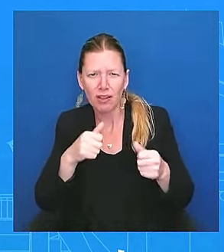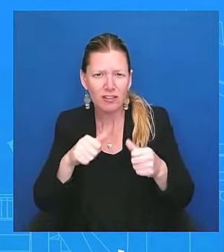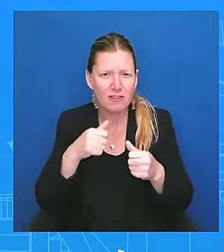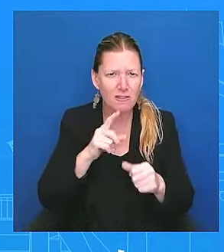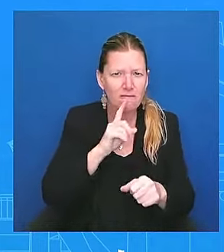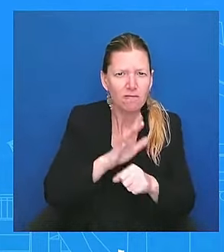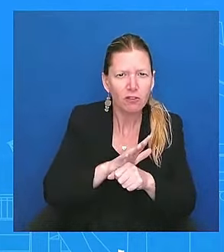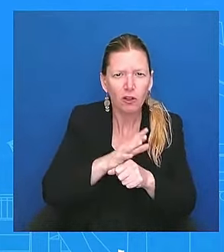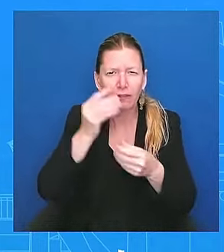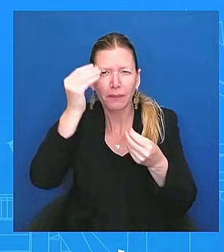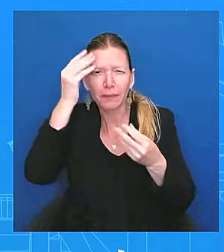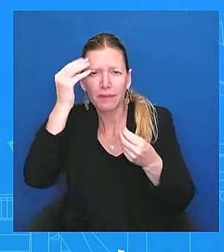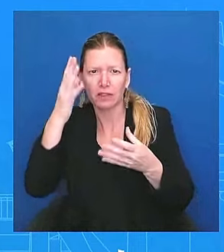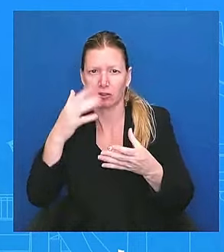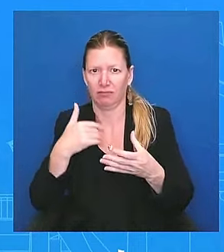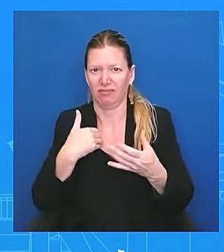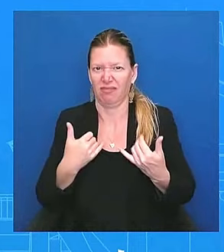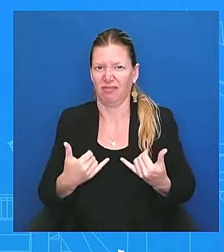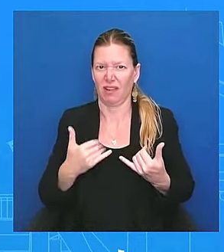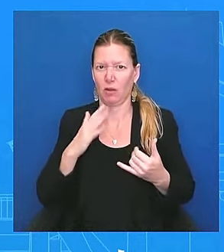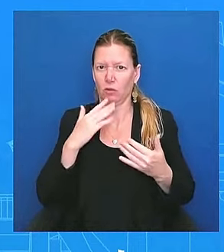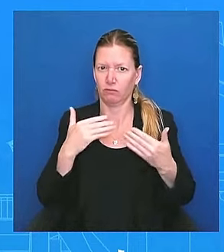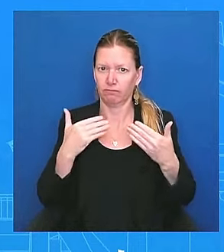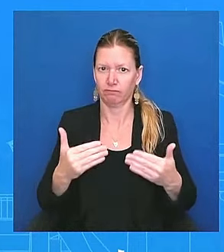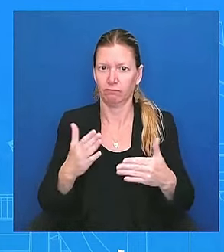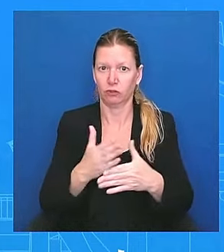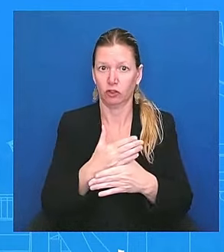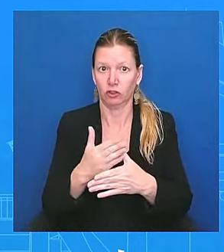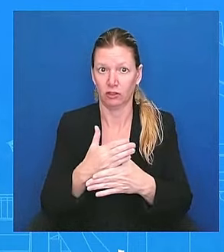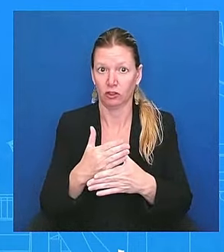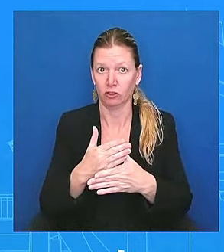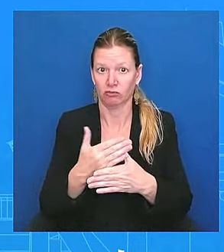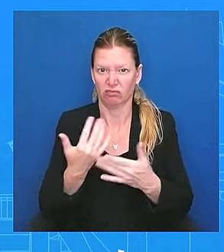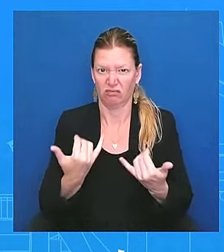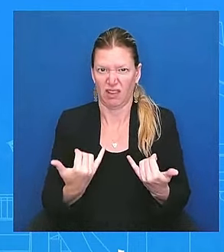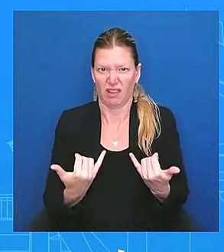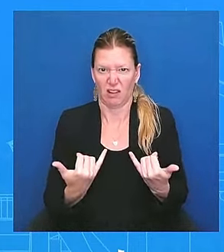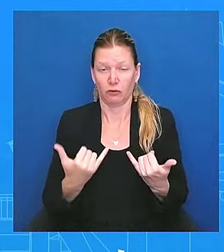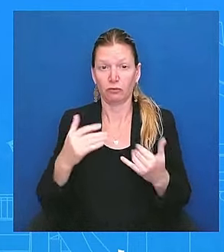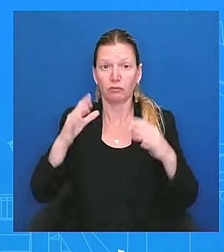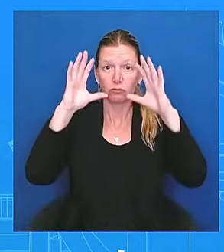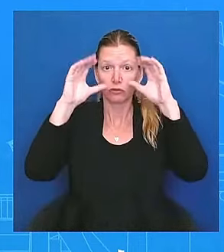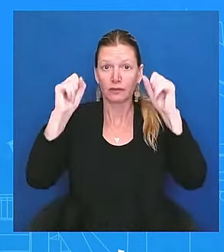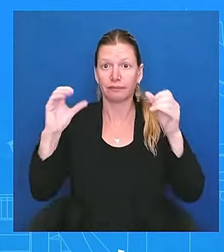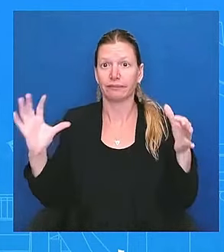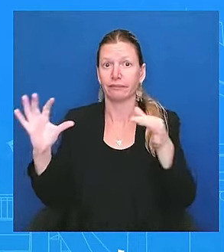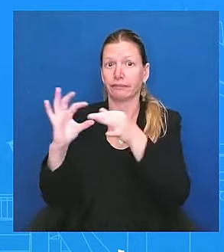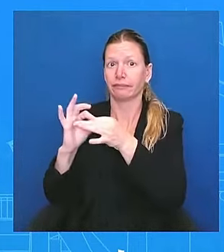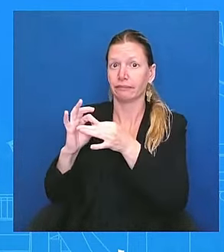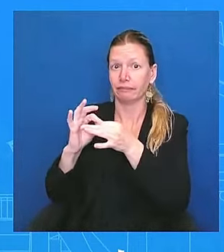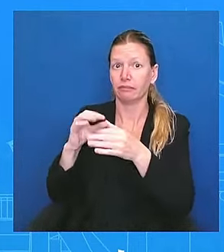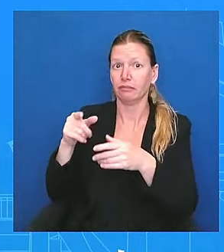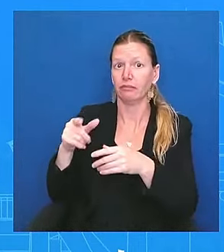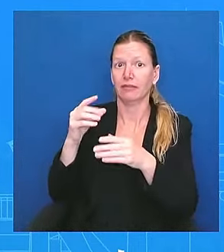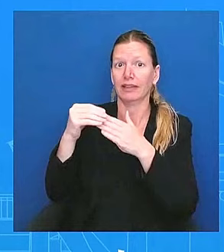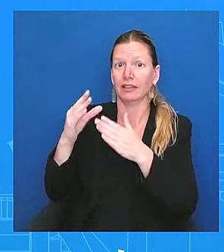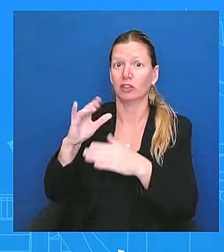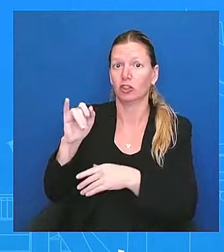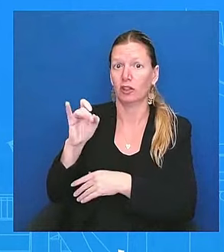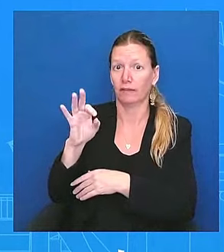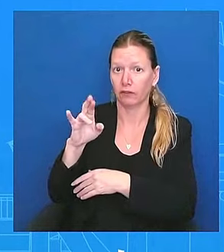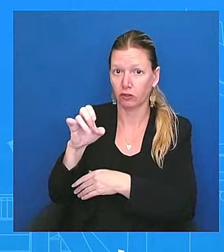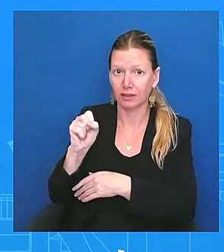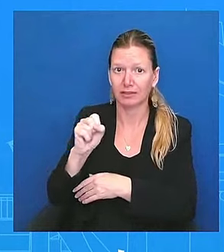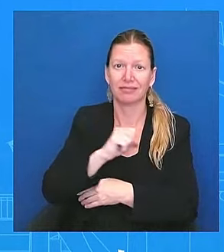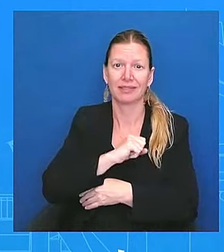now at the podium. The president has connected with Leader Jeffries, Senate Majority Leader Schumer, Representative Clyburn,